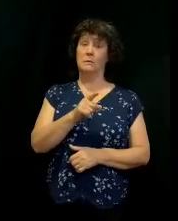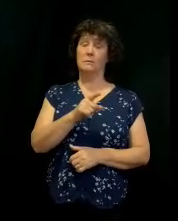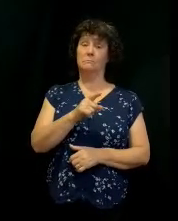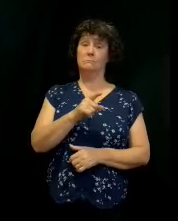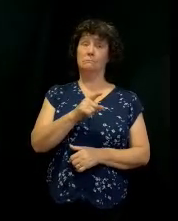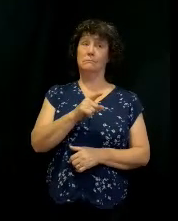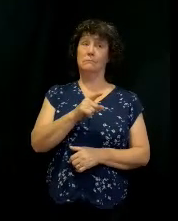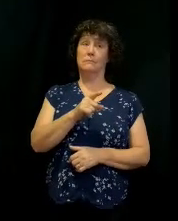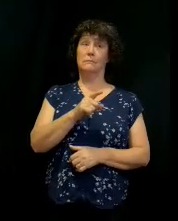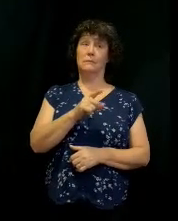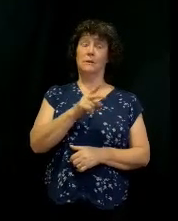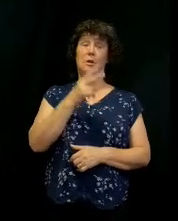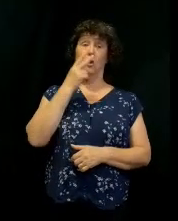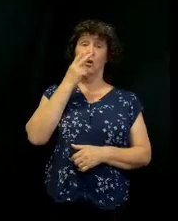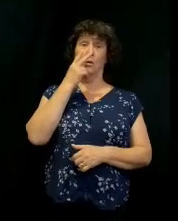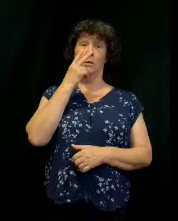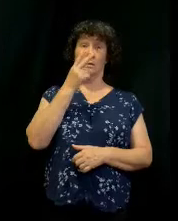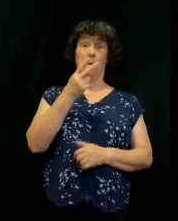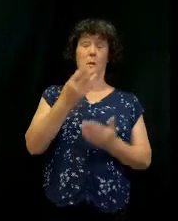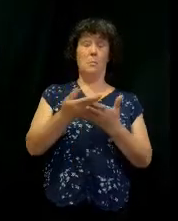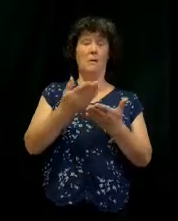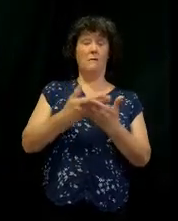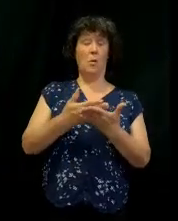Because you see before you ever sing.